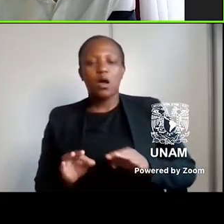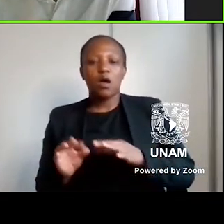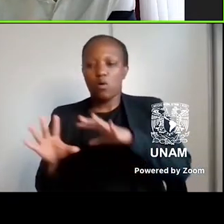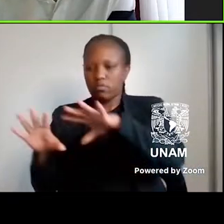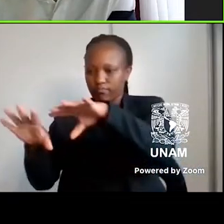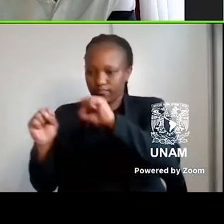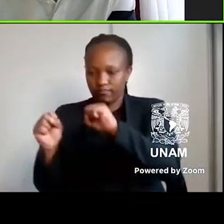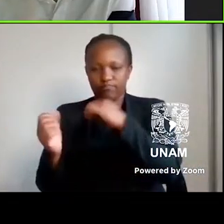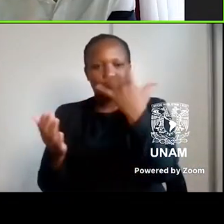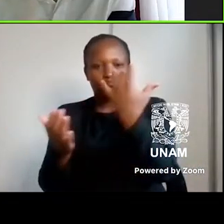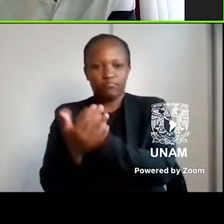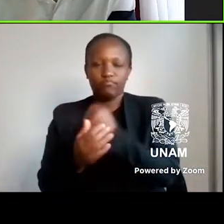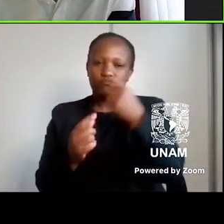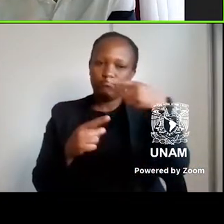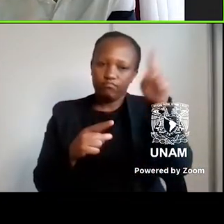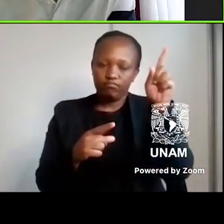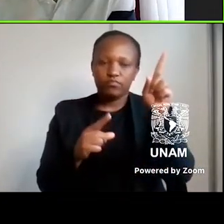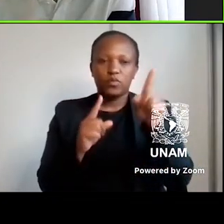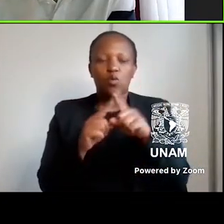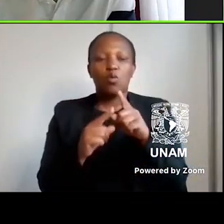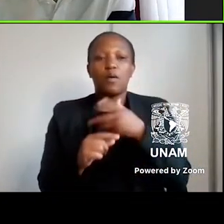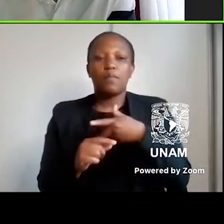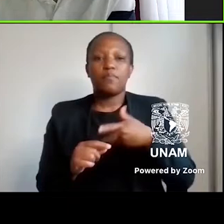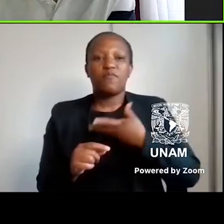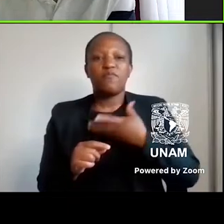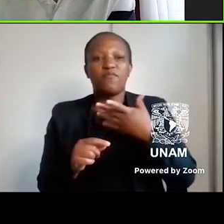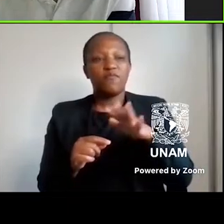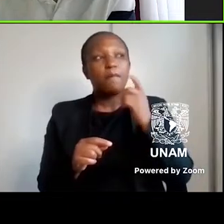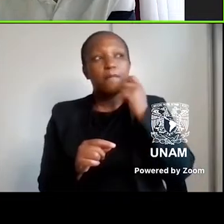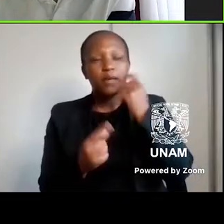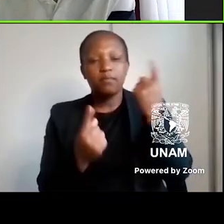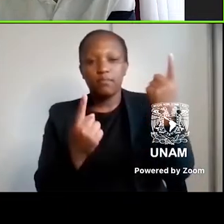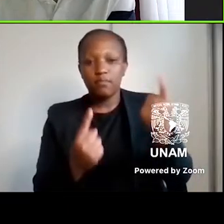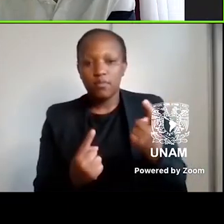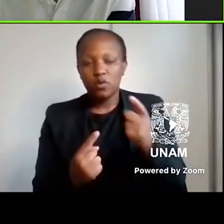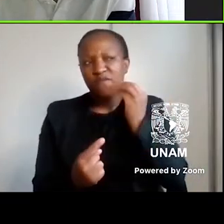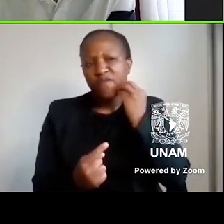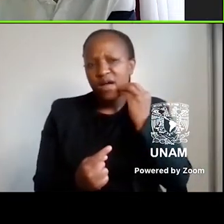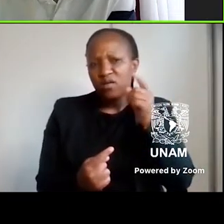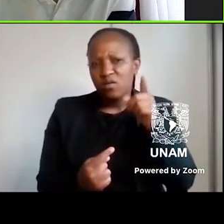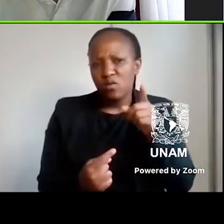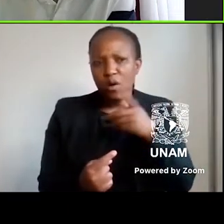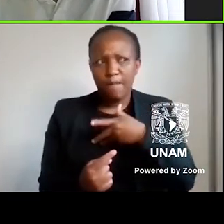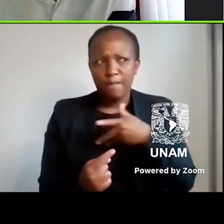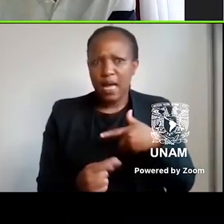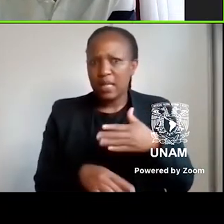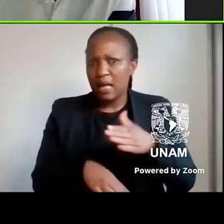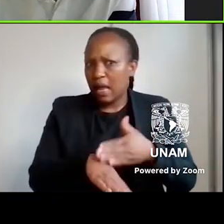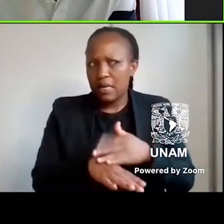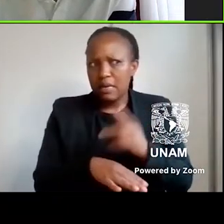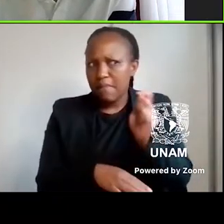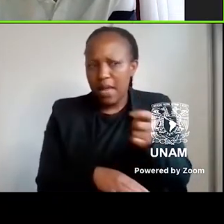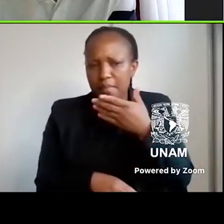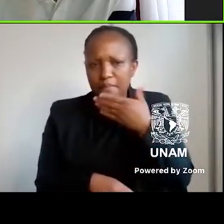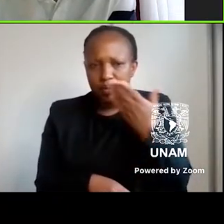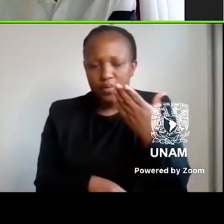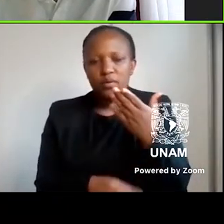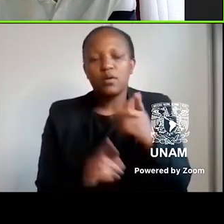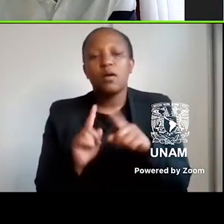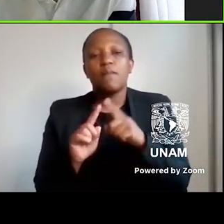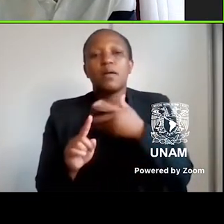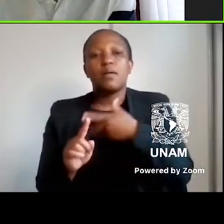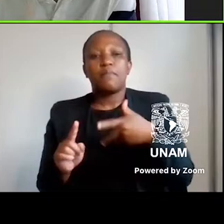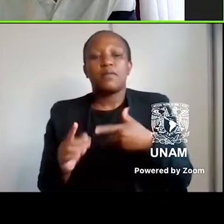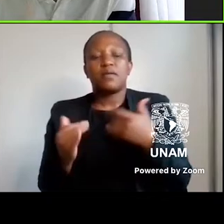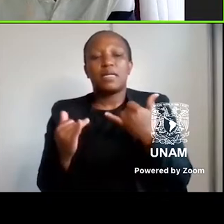innocent children rat her out to the man who's come to find out about the mother's late payments. At last, the mother must face the